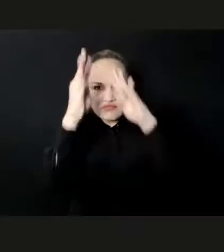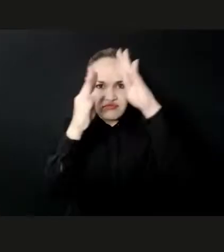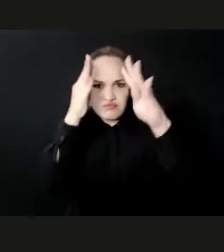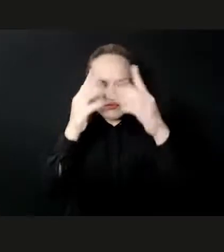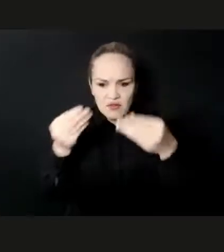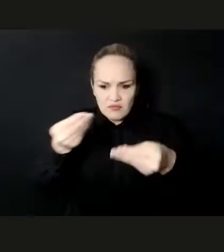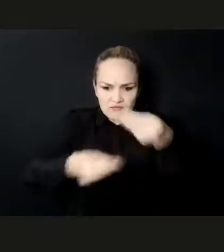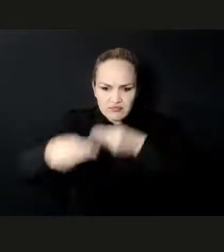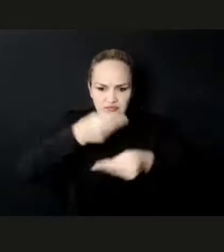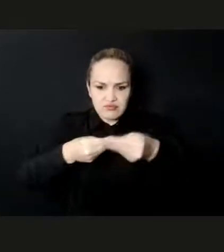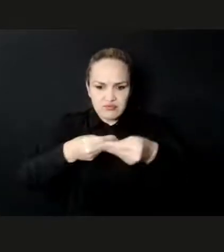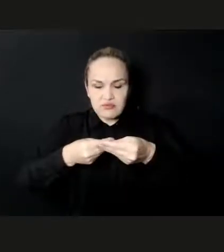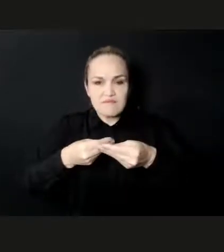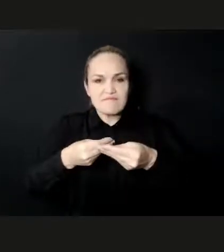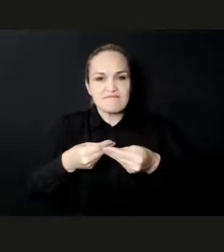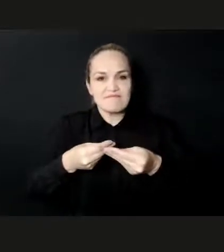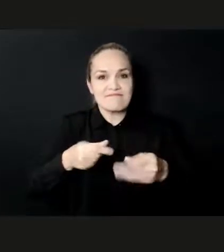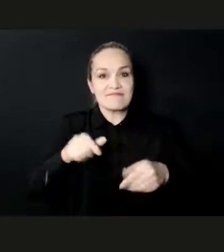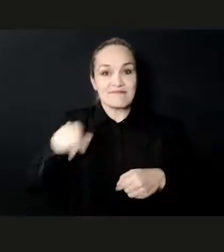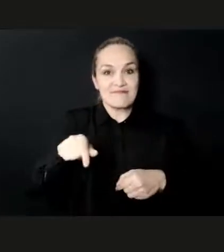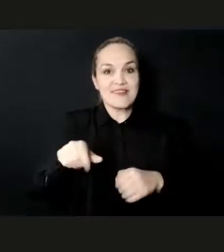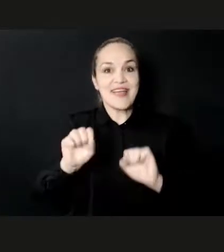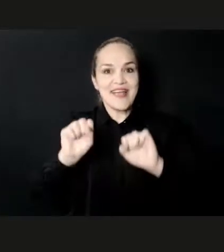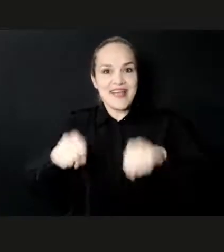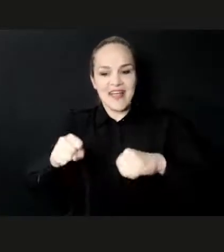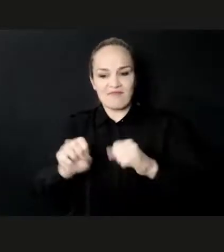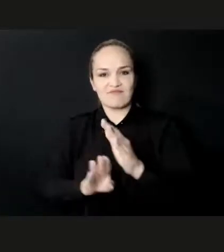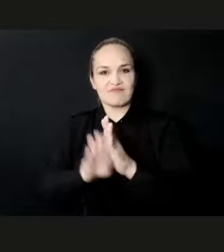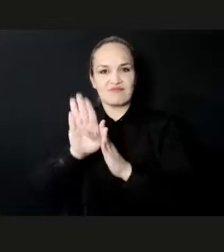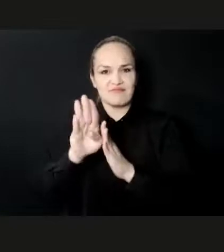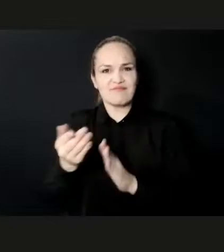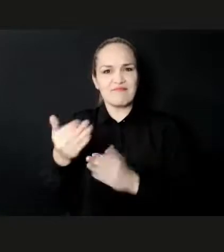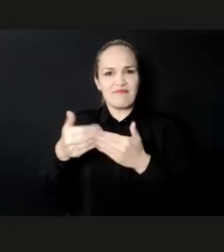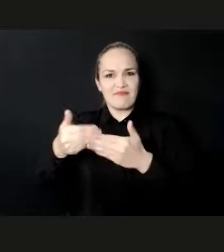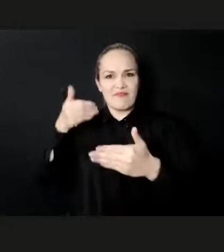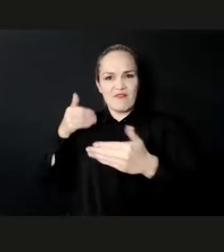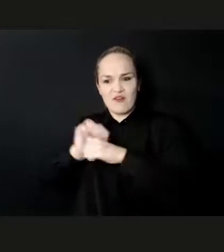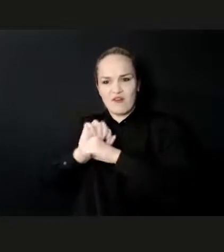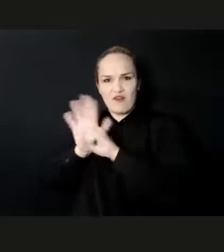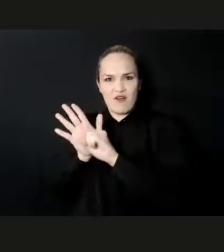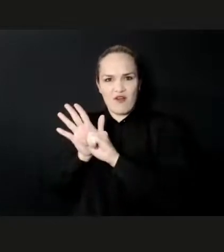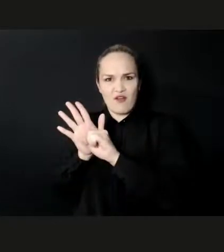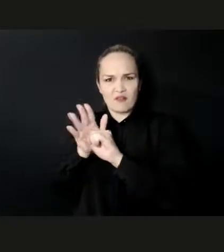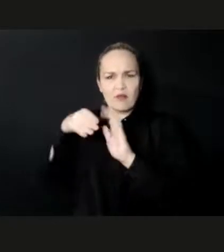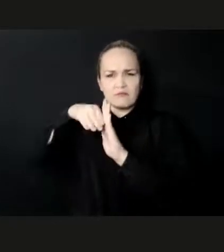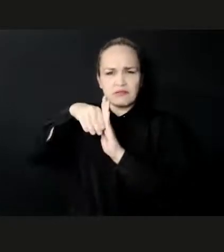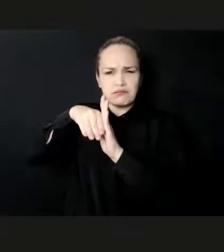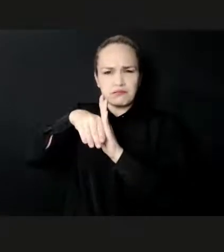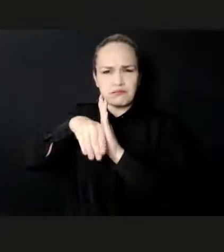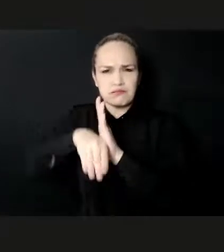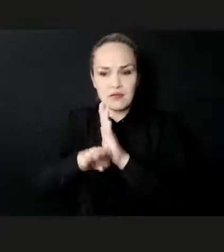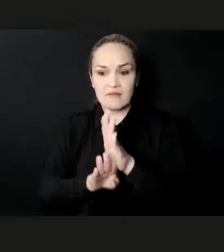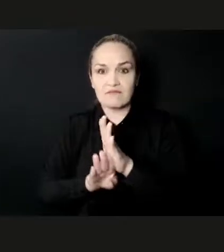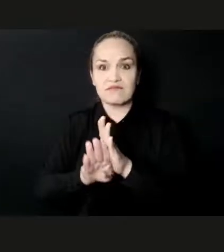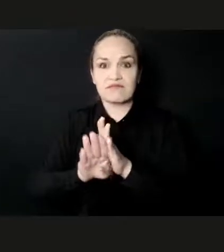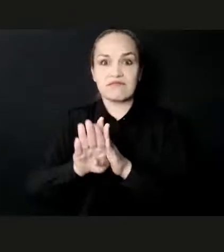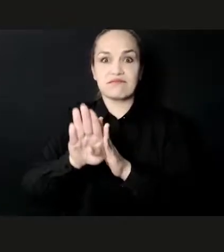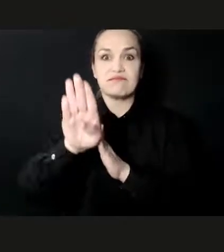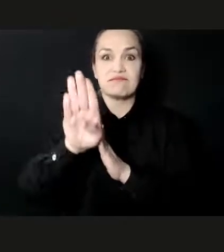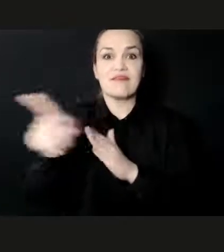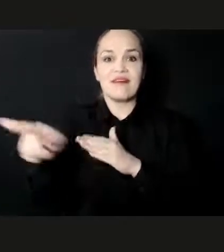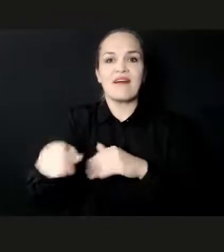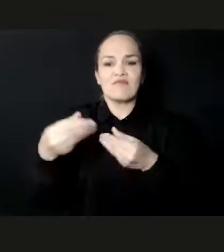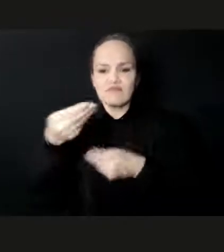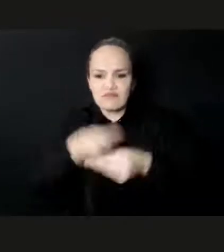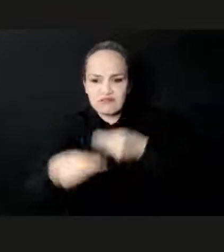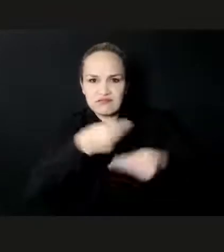and the achievement of SDGs, the Sustainable Development Goals. For you to know, the